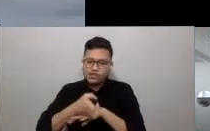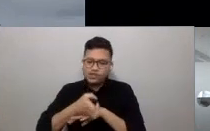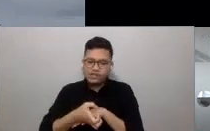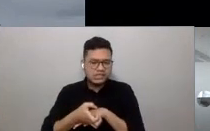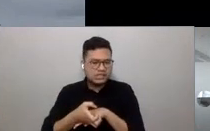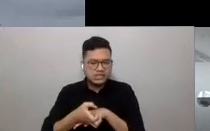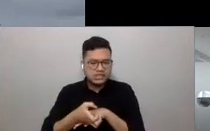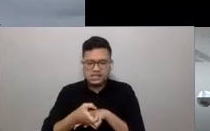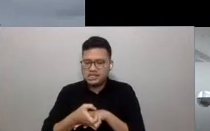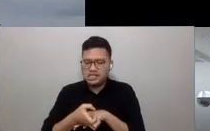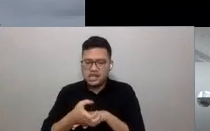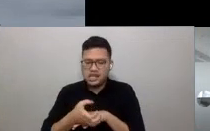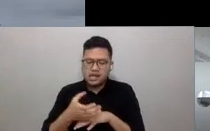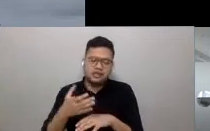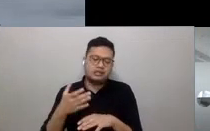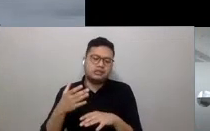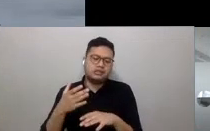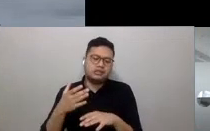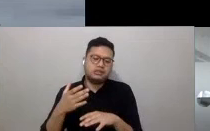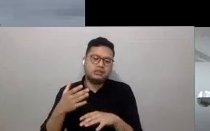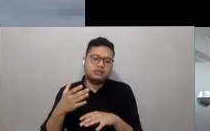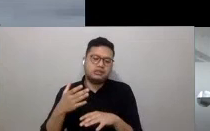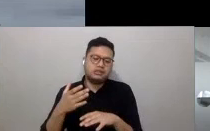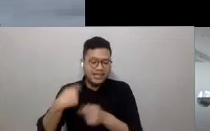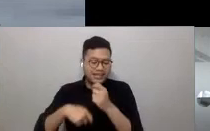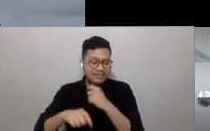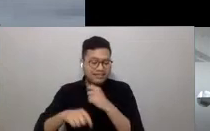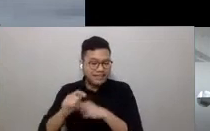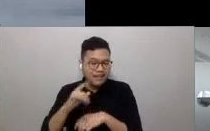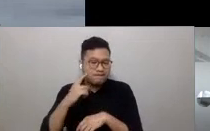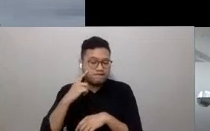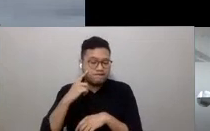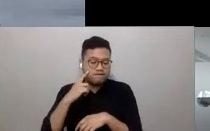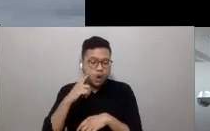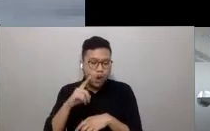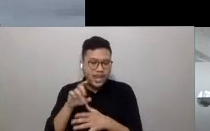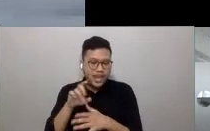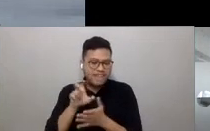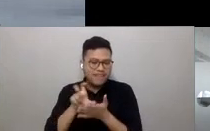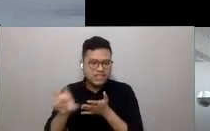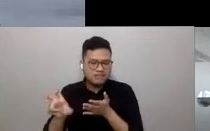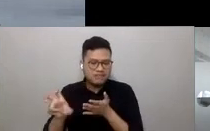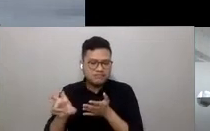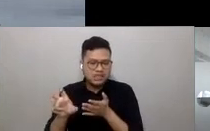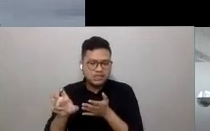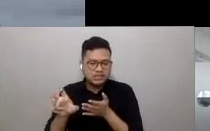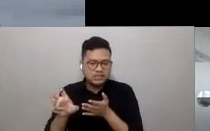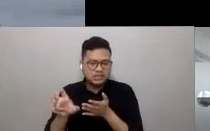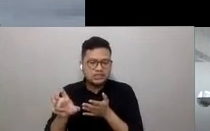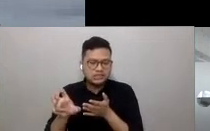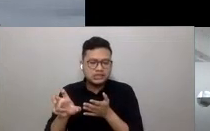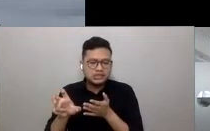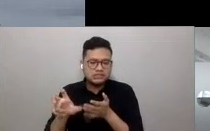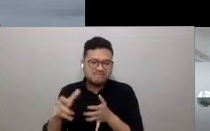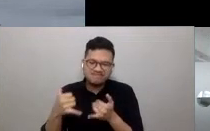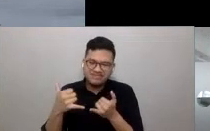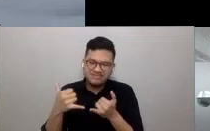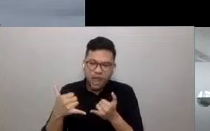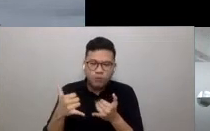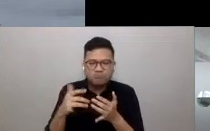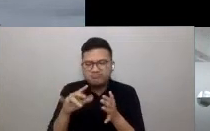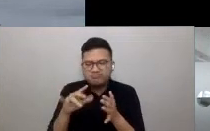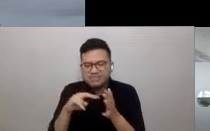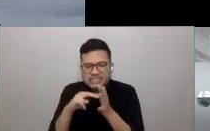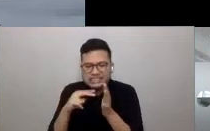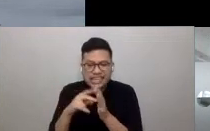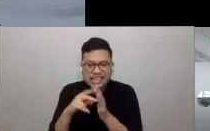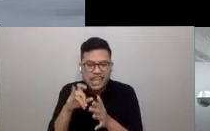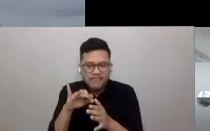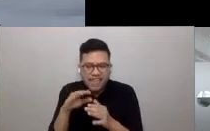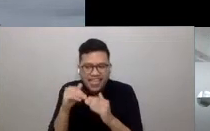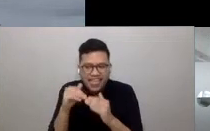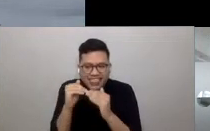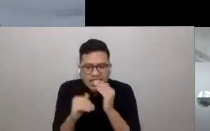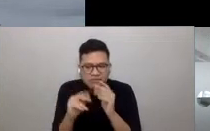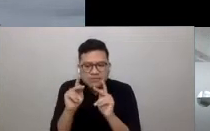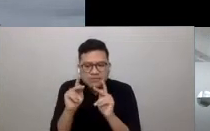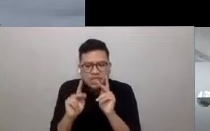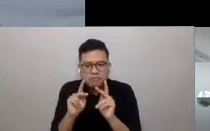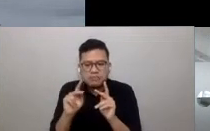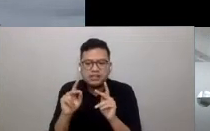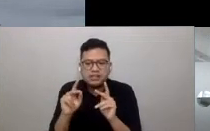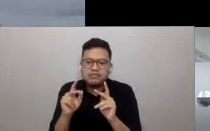return on investment have become so finely tuned that having lesser people in such places may make